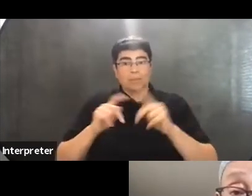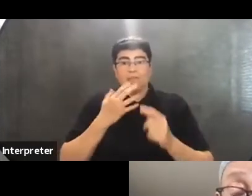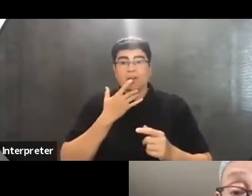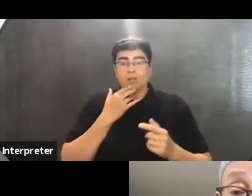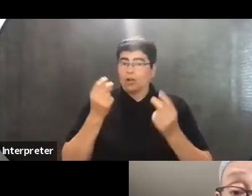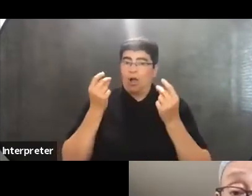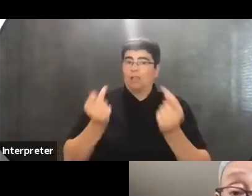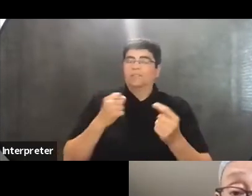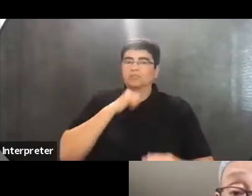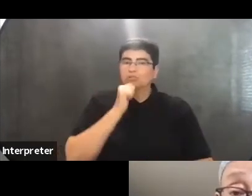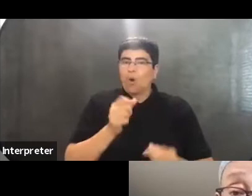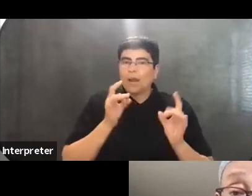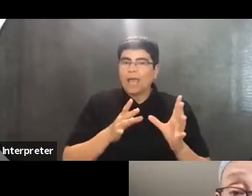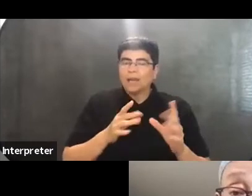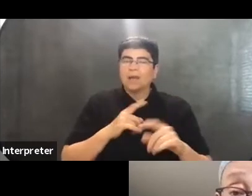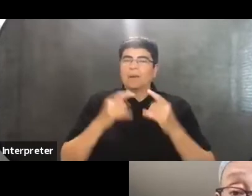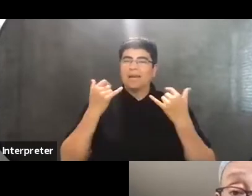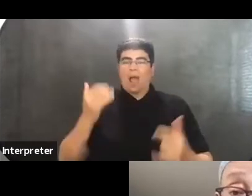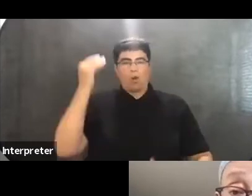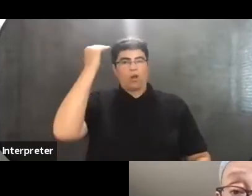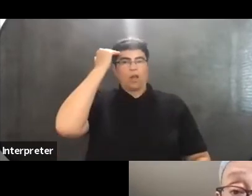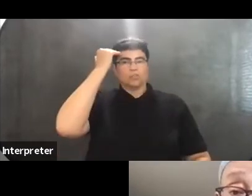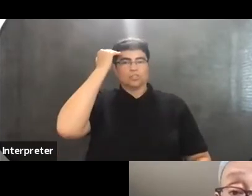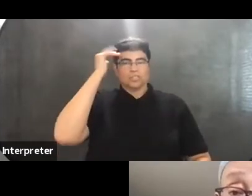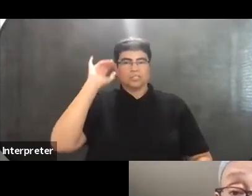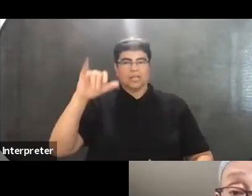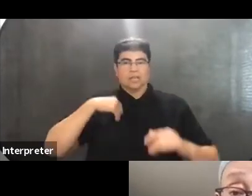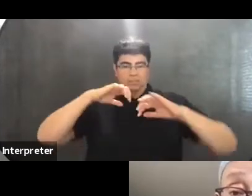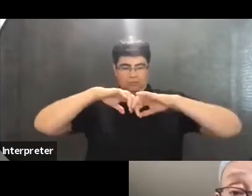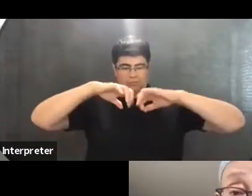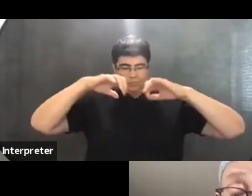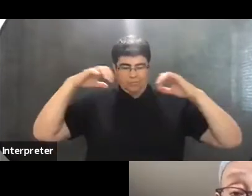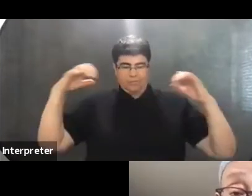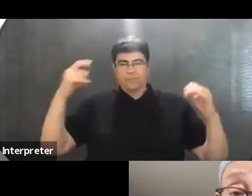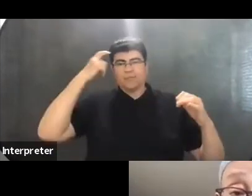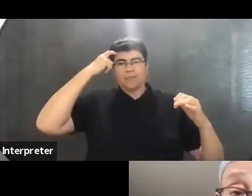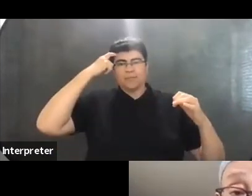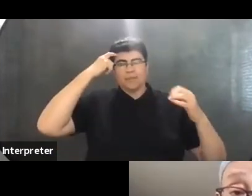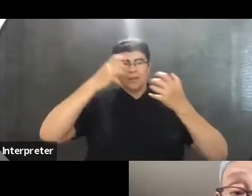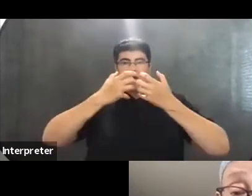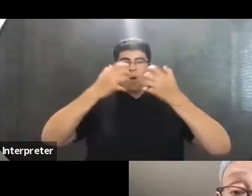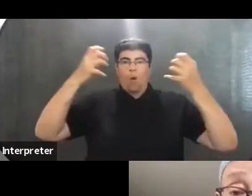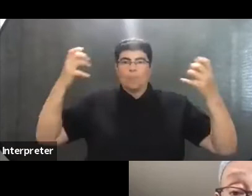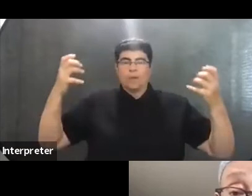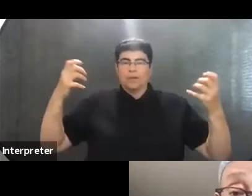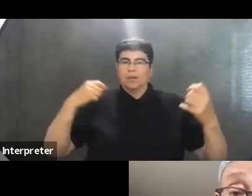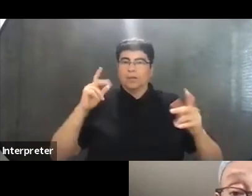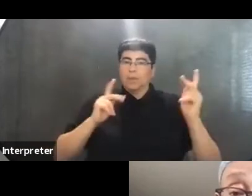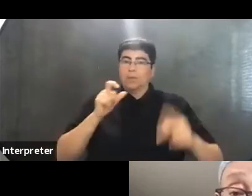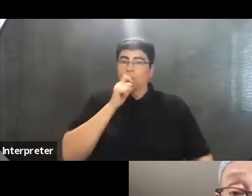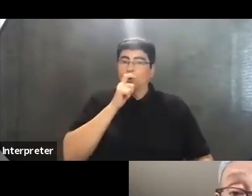not, but rather consciousness cracking open so that people who feel rightly